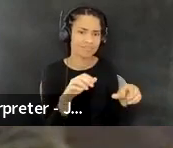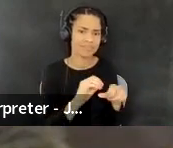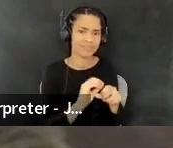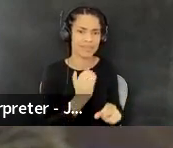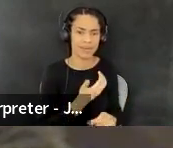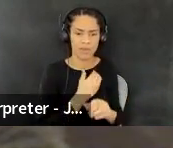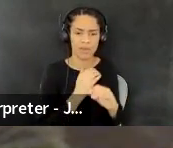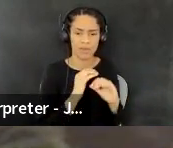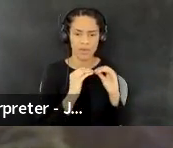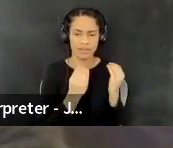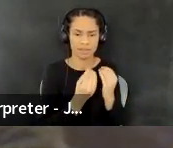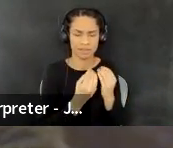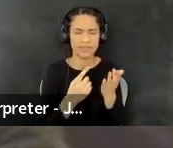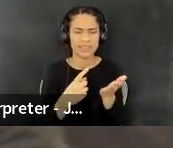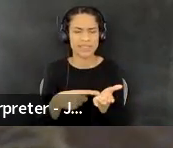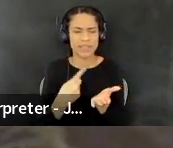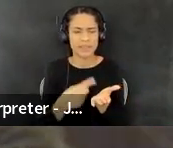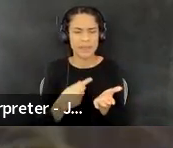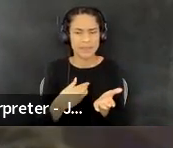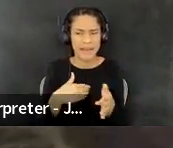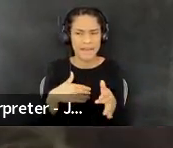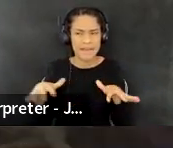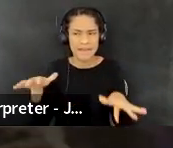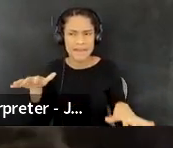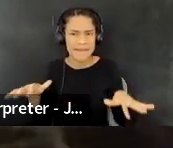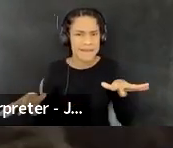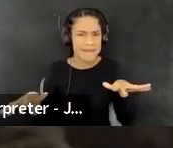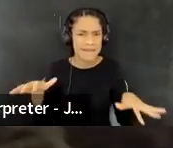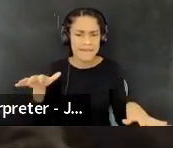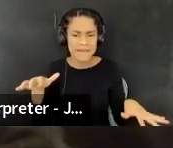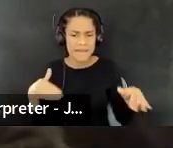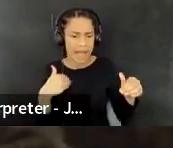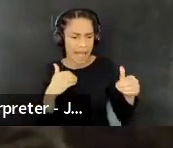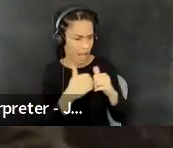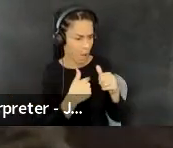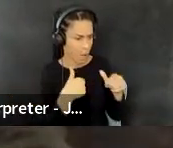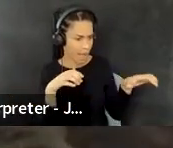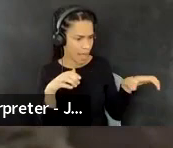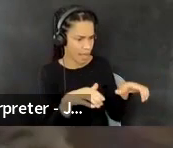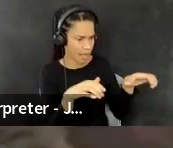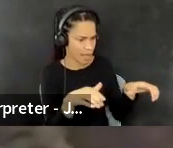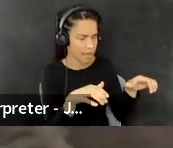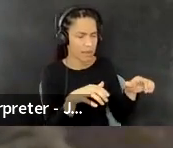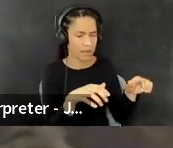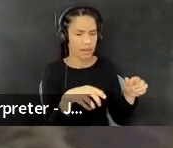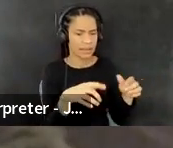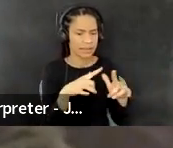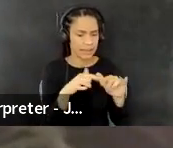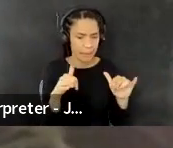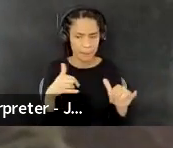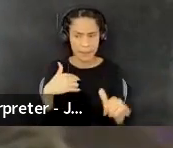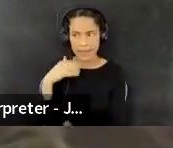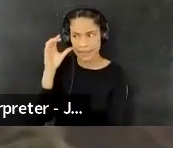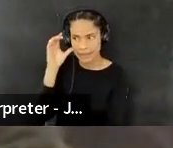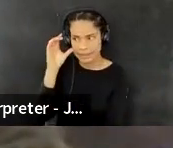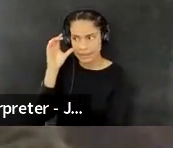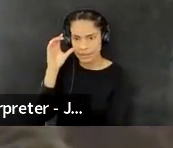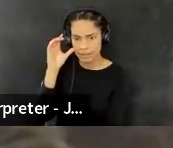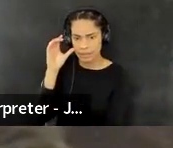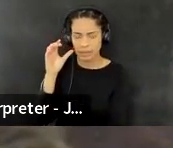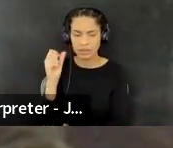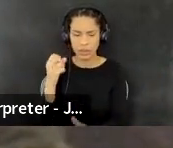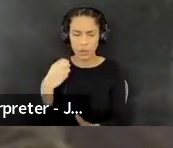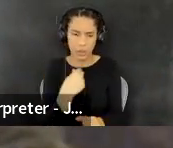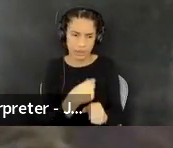possibly sometimes a push and pull there. How do you take, uh, radical actions in your radical decolonial actions in your organization. So that you are